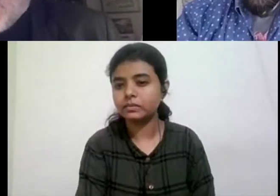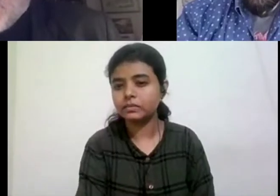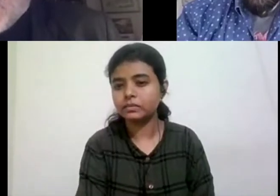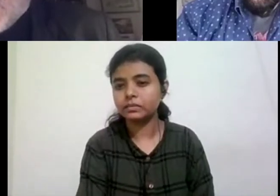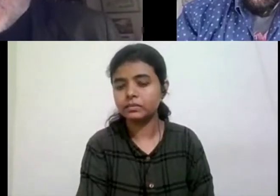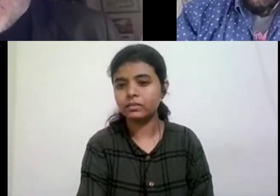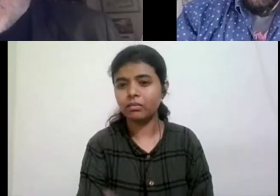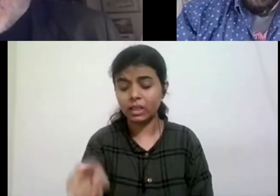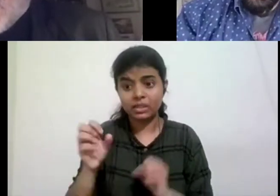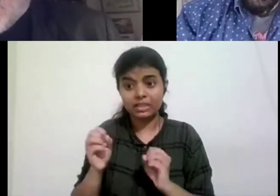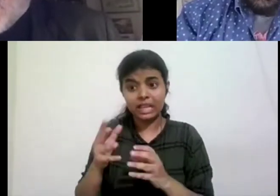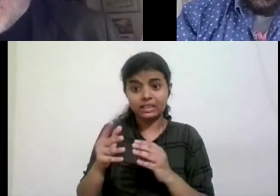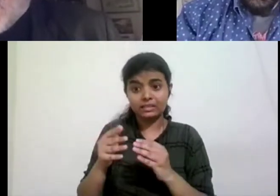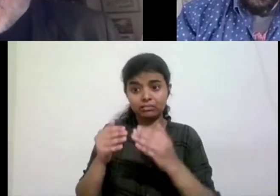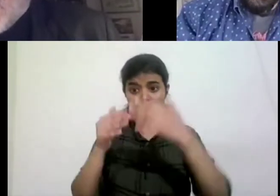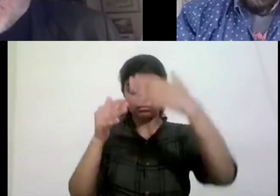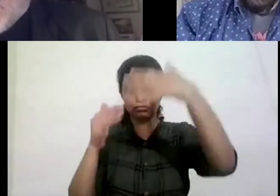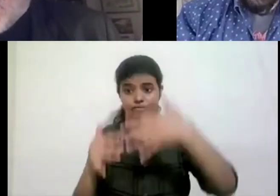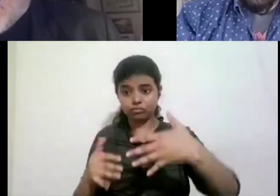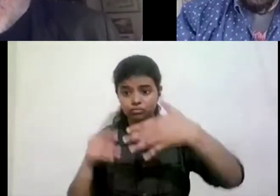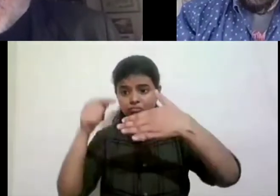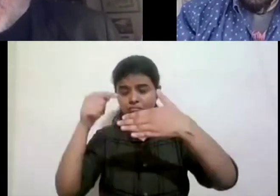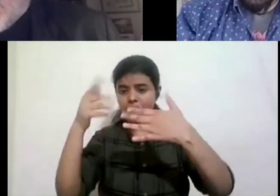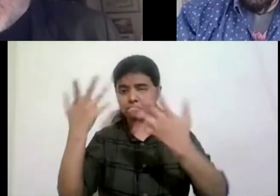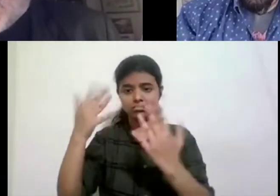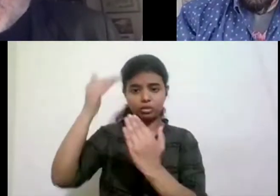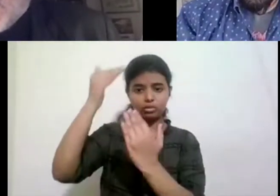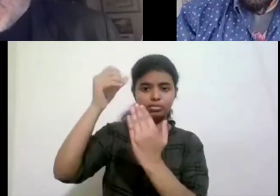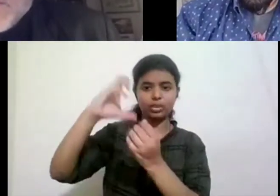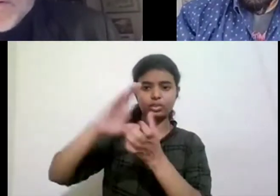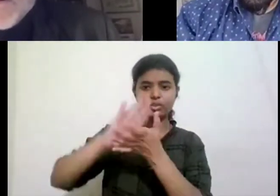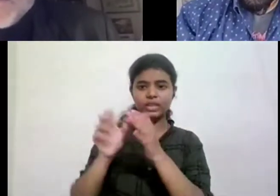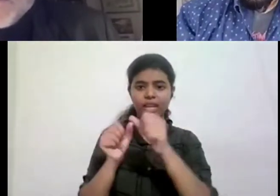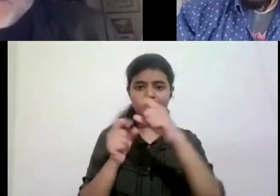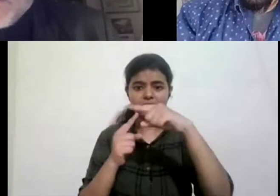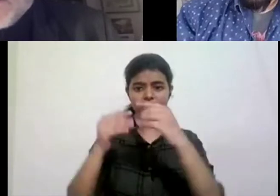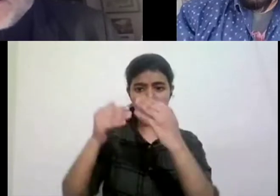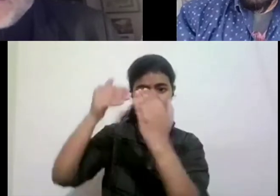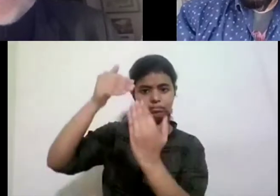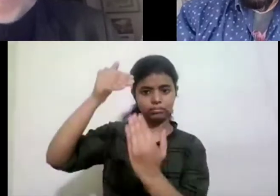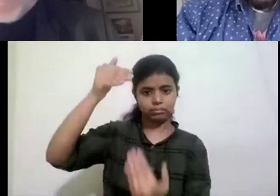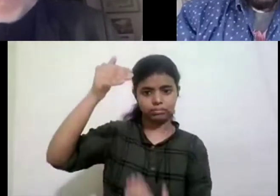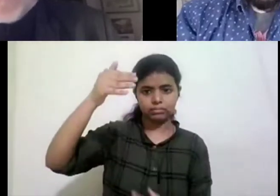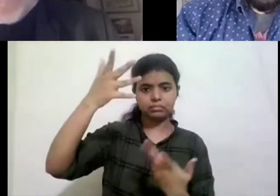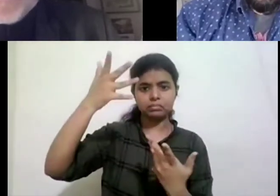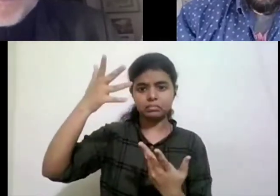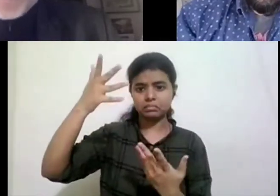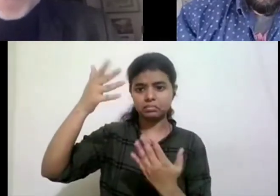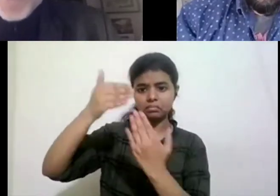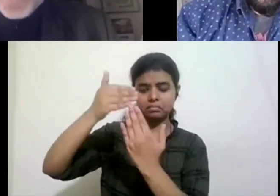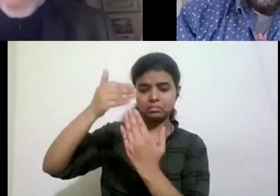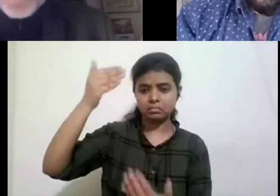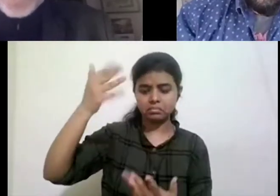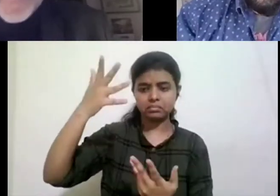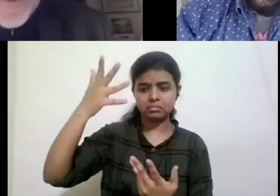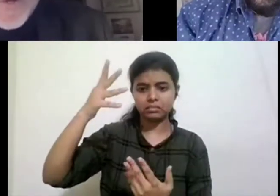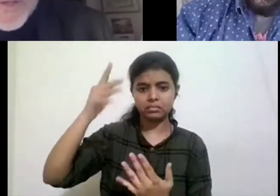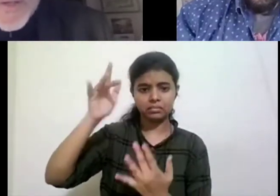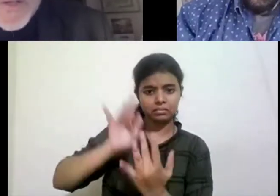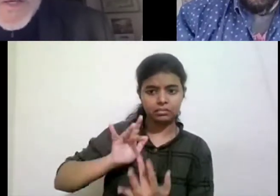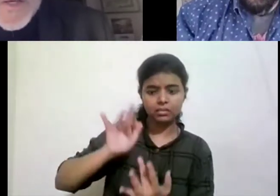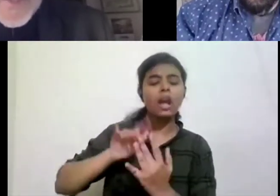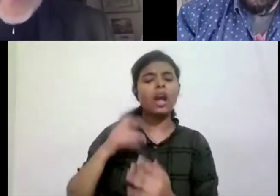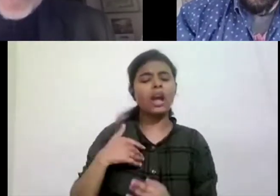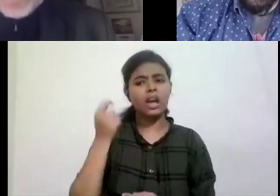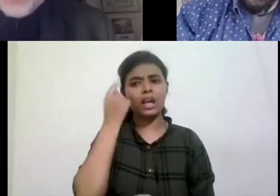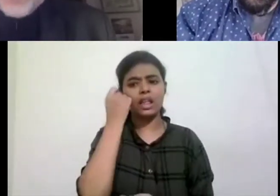is it in the very beginning? Somewhere. I mean, couple of, one message above. Okay. I, I understand the question,